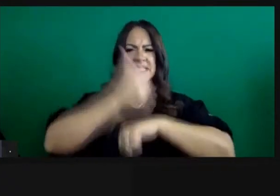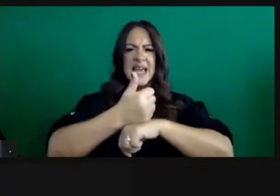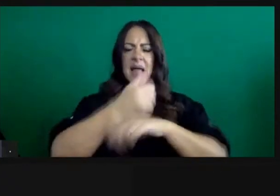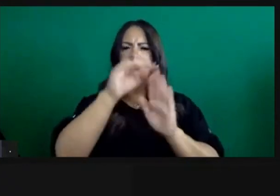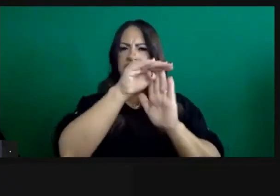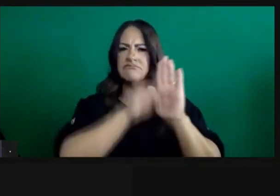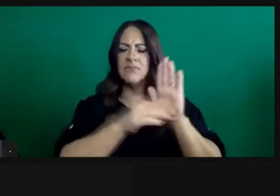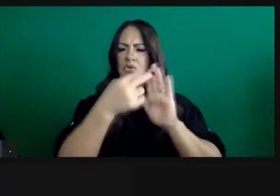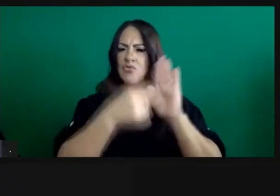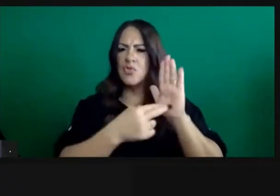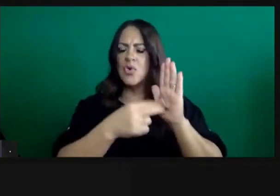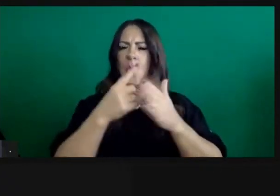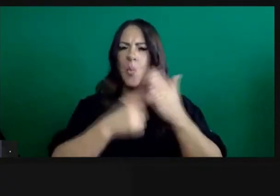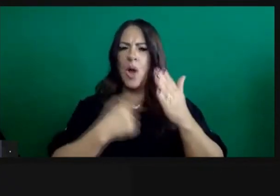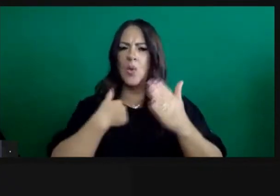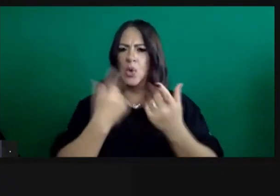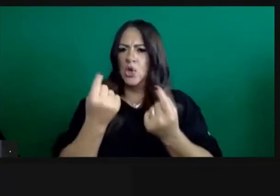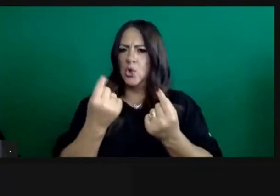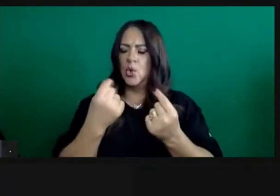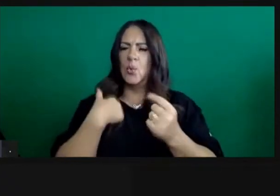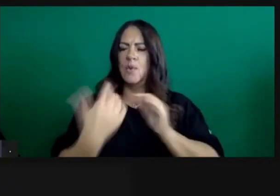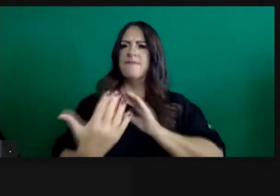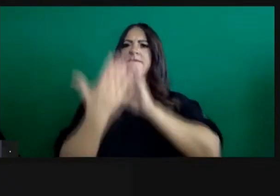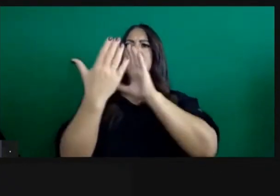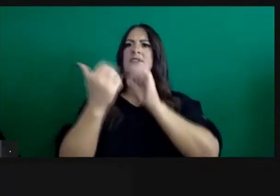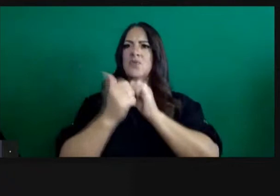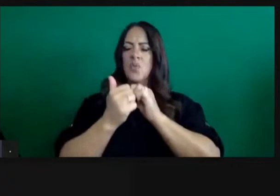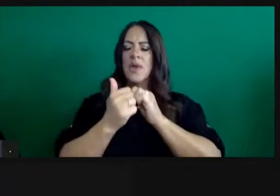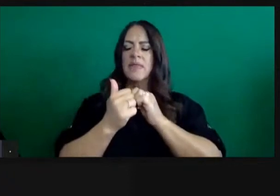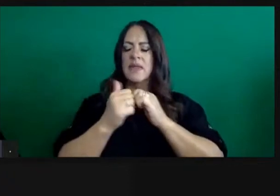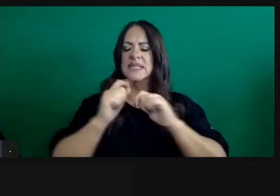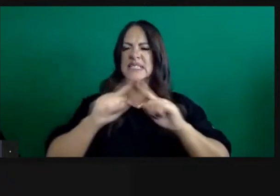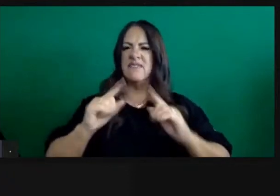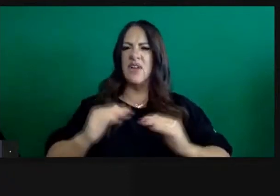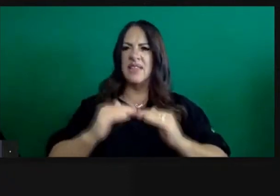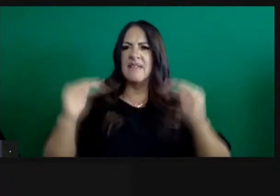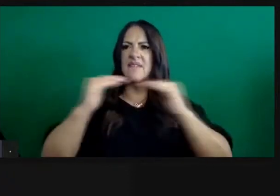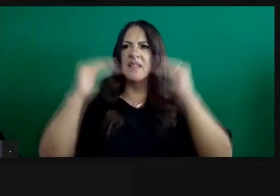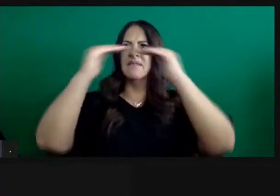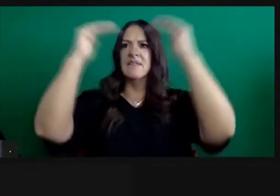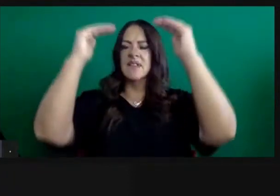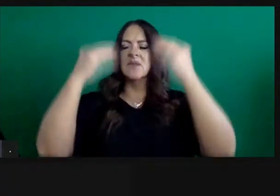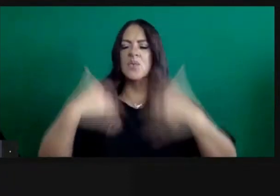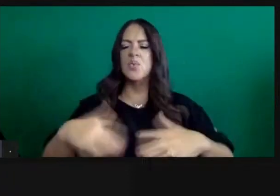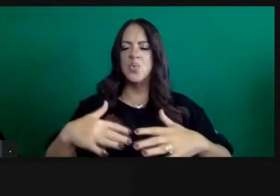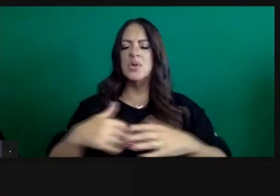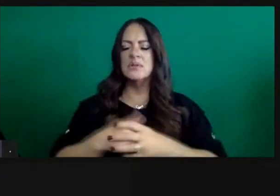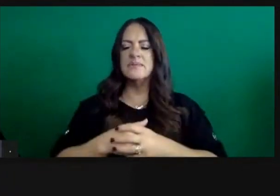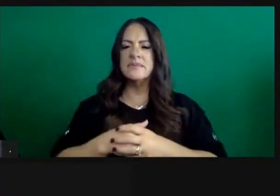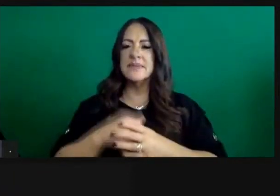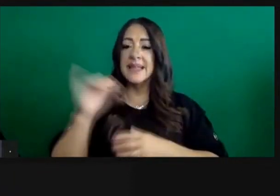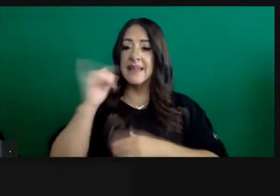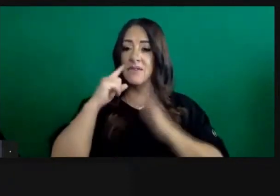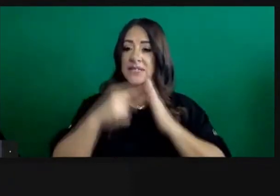live in, in Los Angeles County, where our EMS providers are